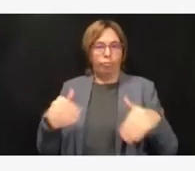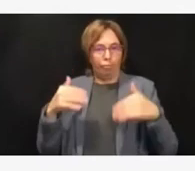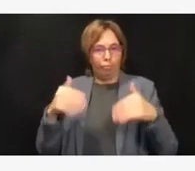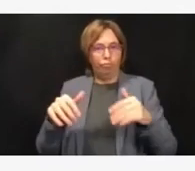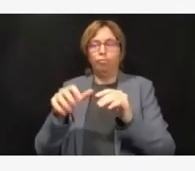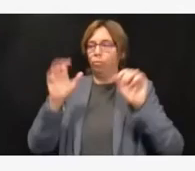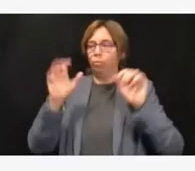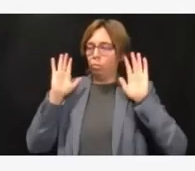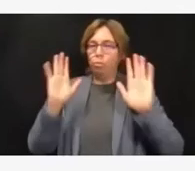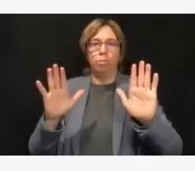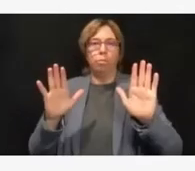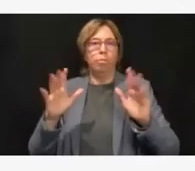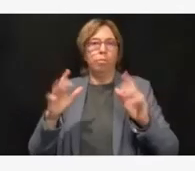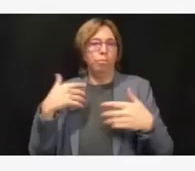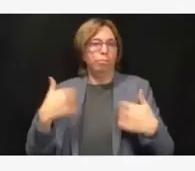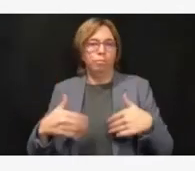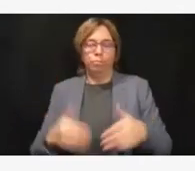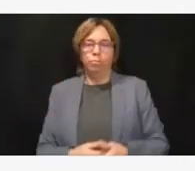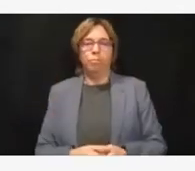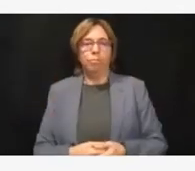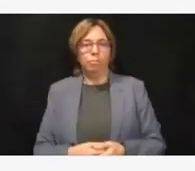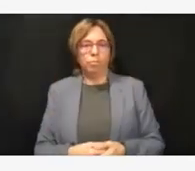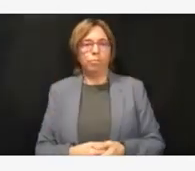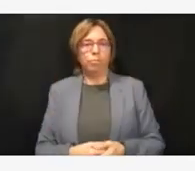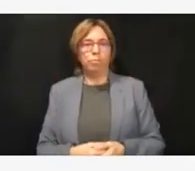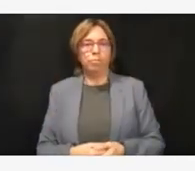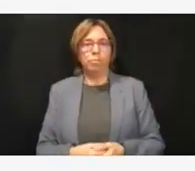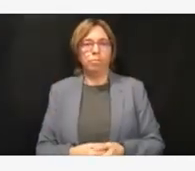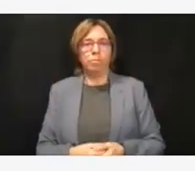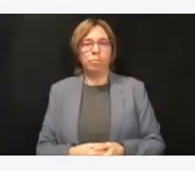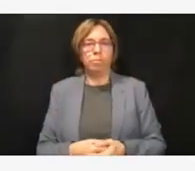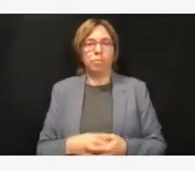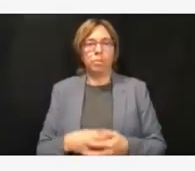I'll turn it to my colleague, Dr. Burgess.